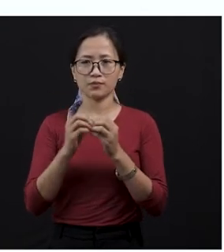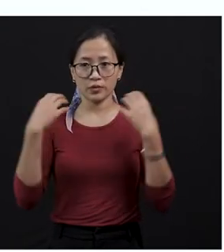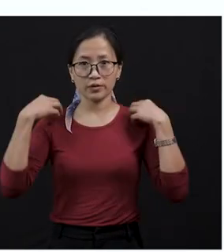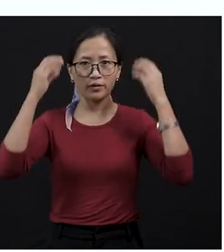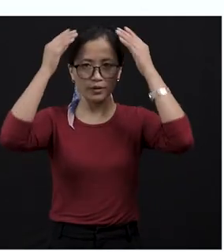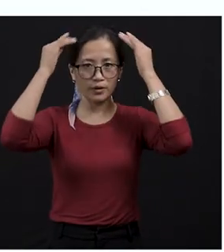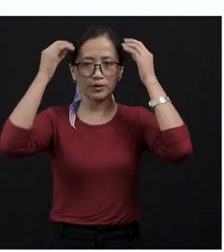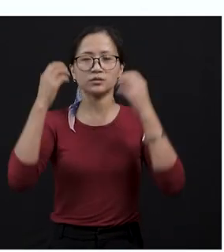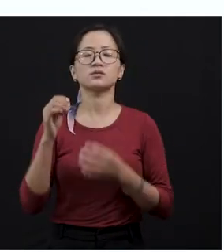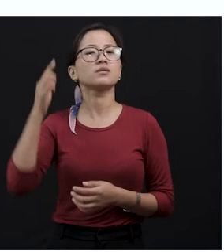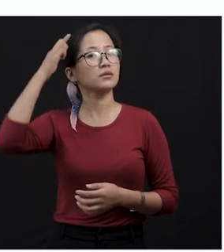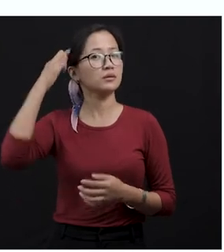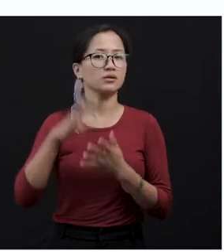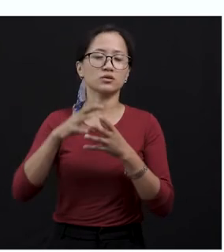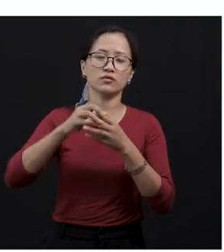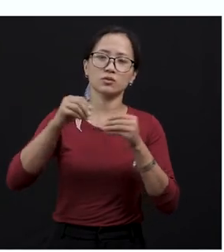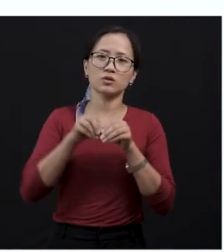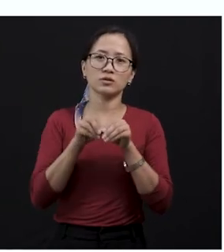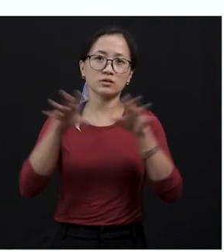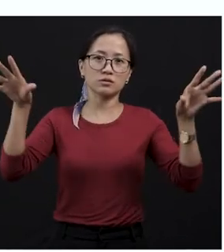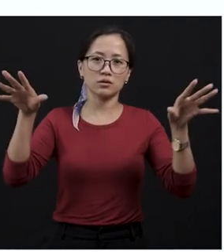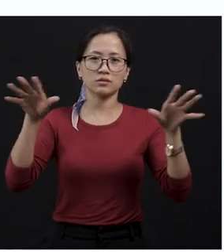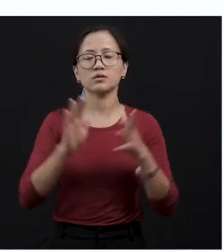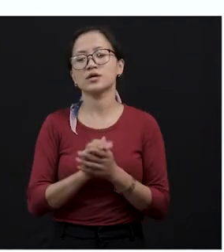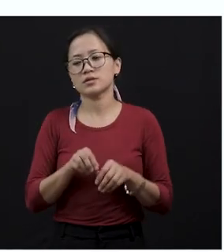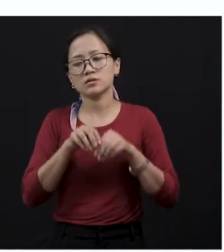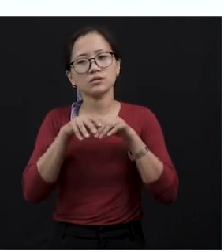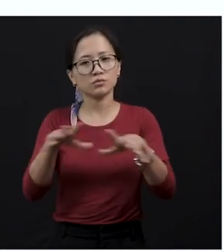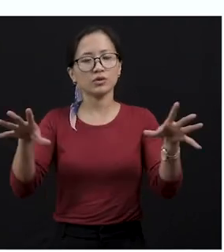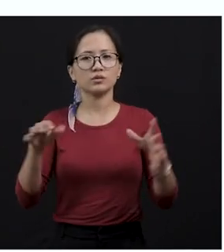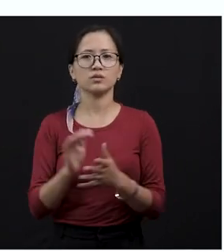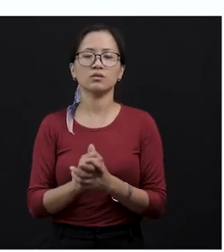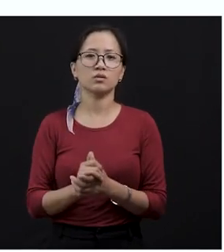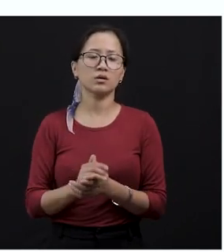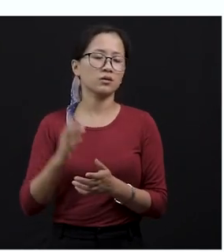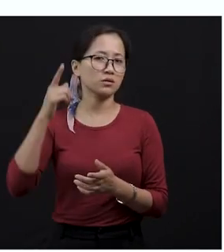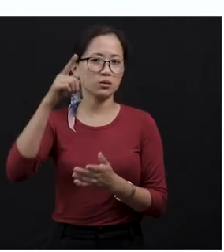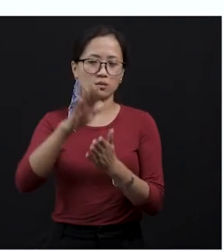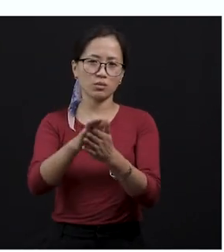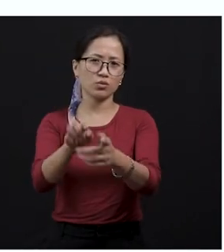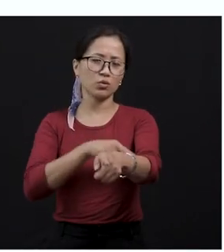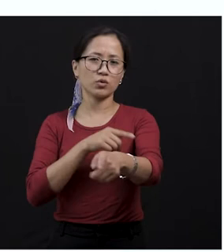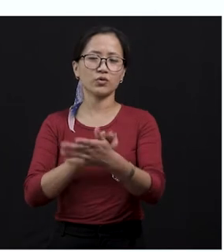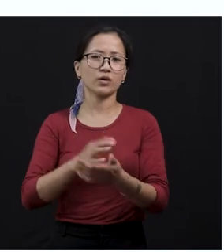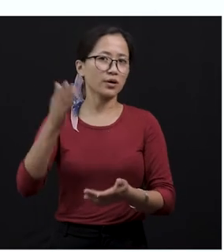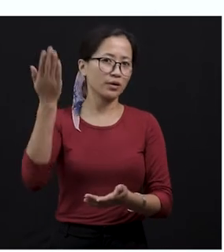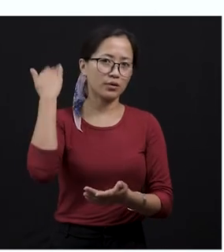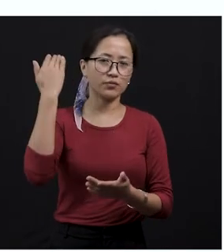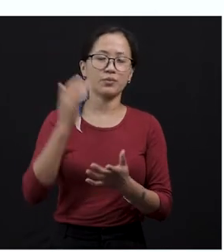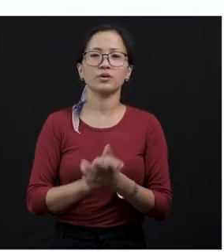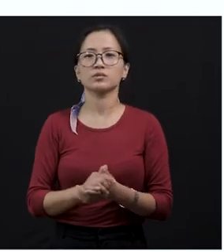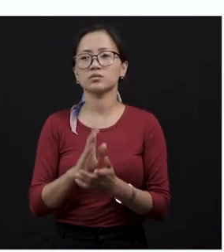the mongoose on the tail bushed up. It all sprout up and the long hair on the spine, on the spine means on the back,